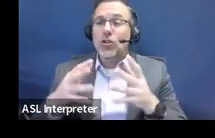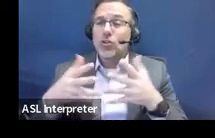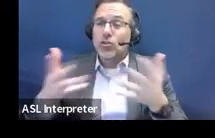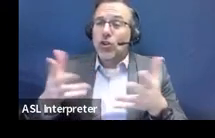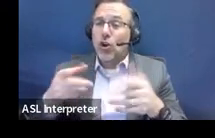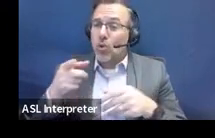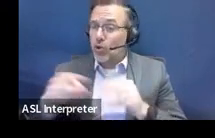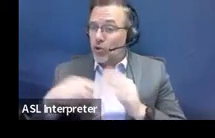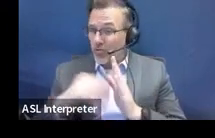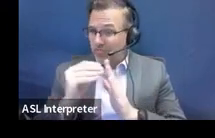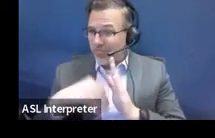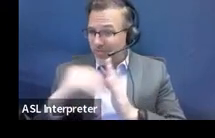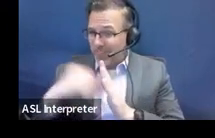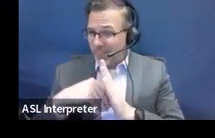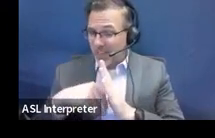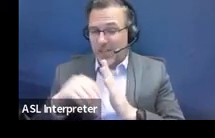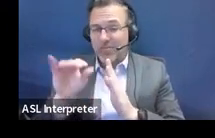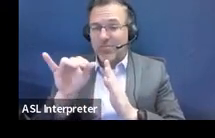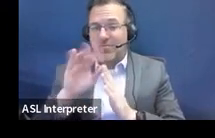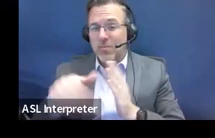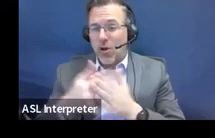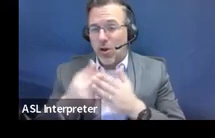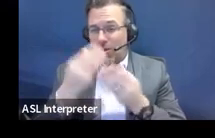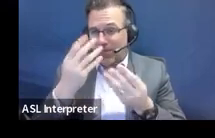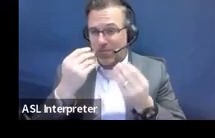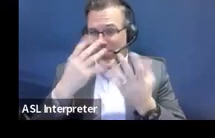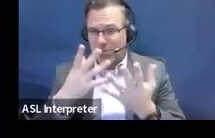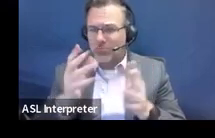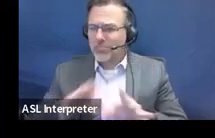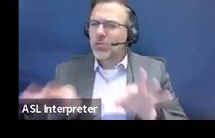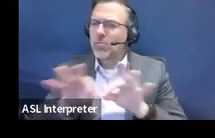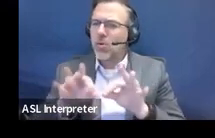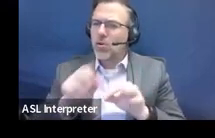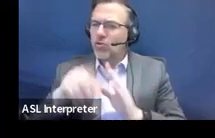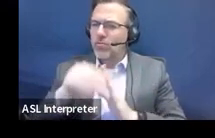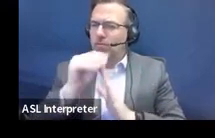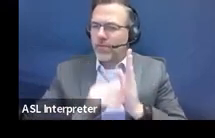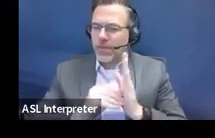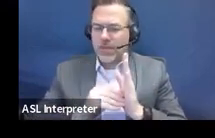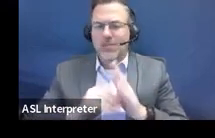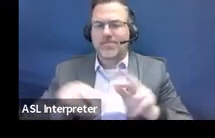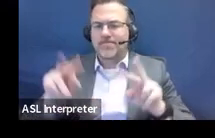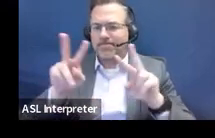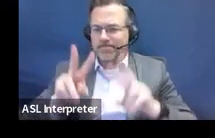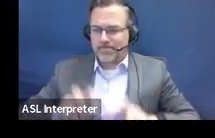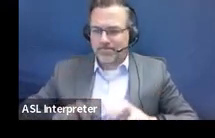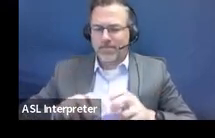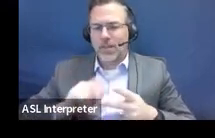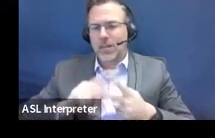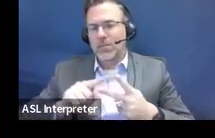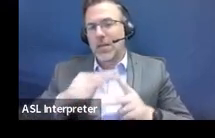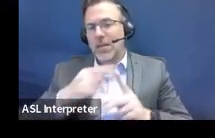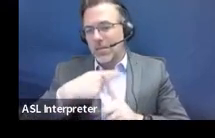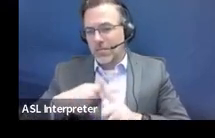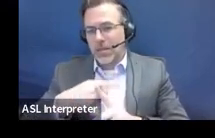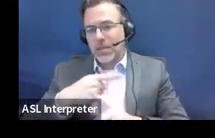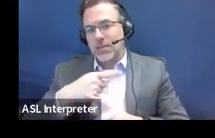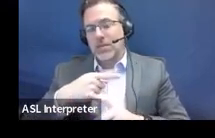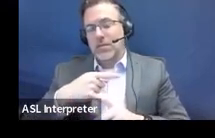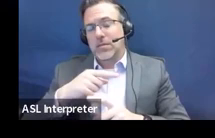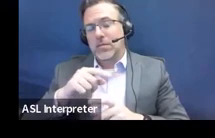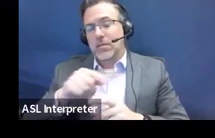you're filling in that information, make sure you fill in that assessment and the score